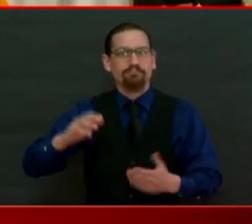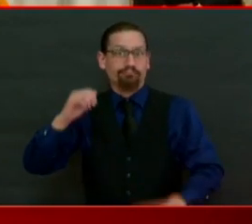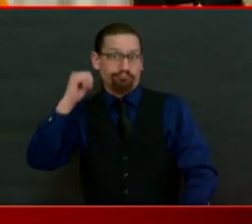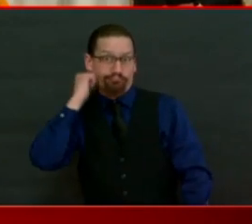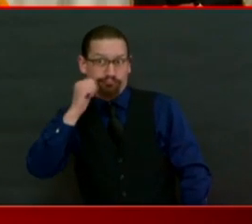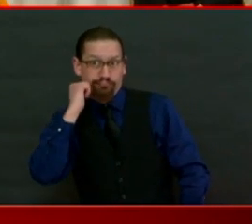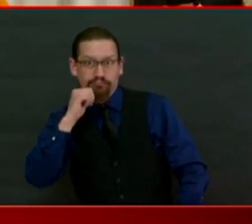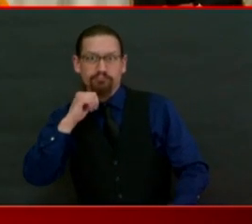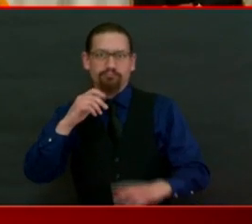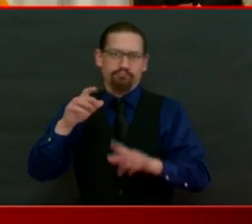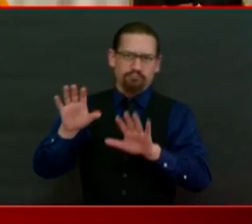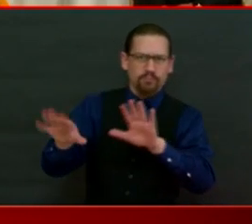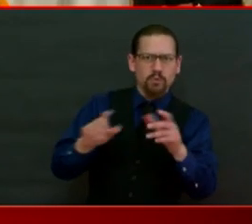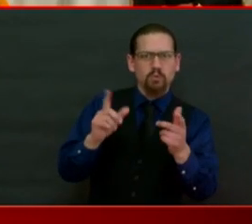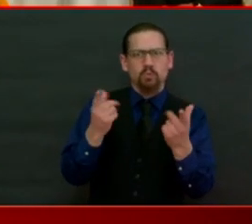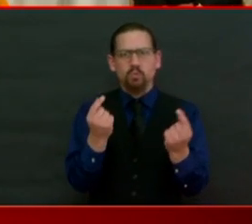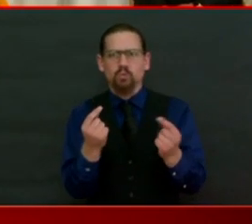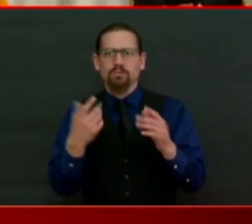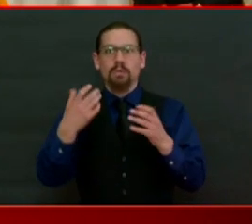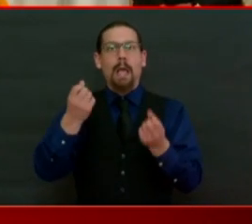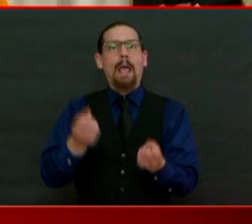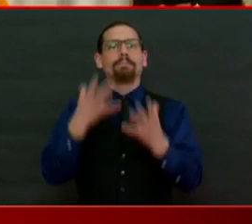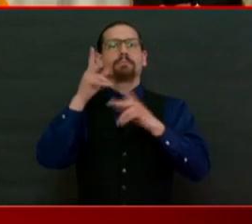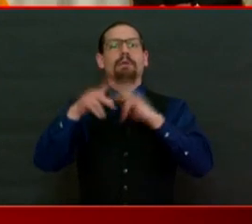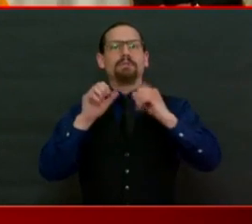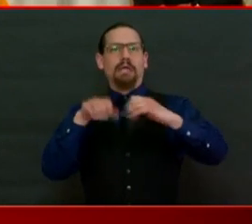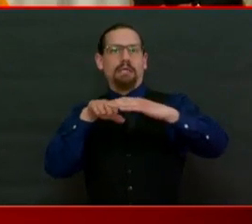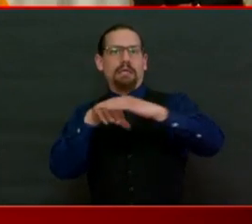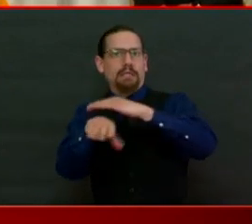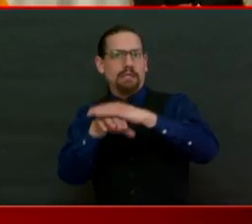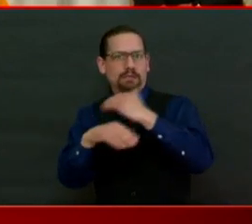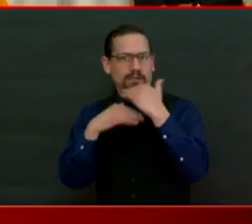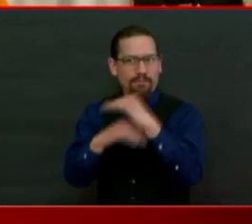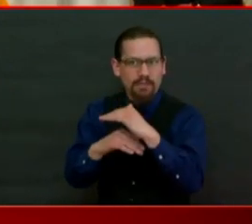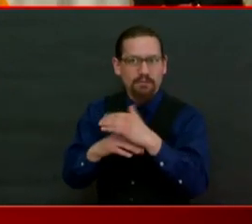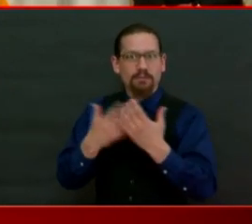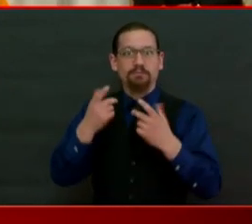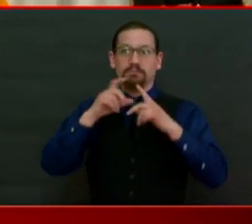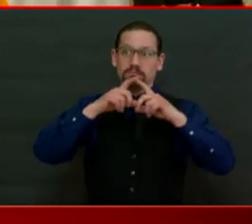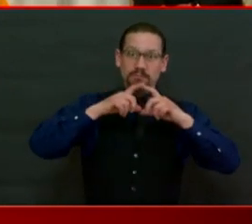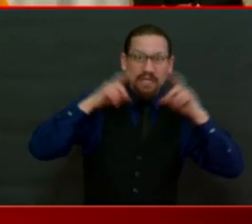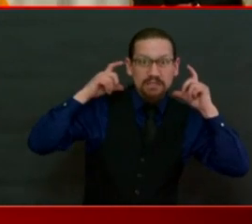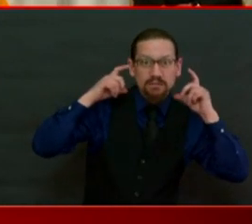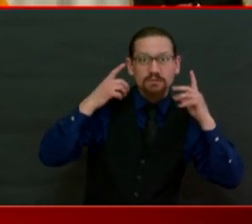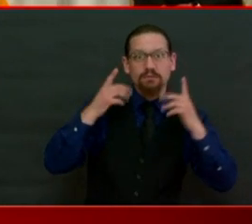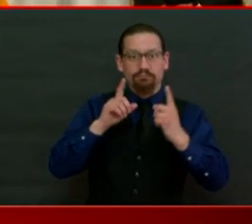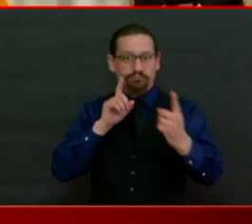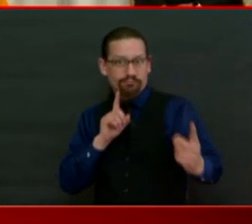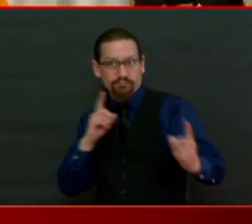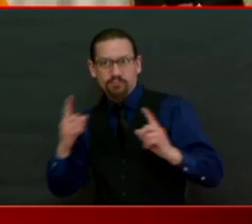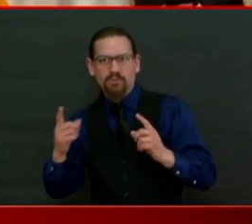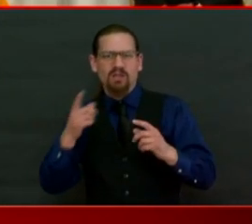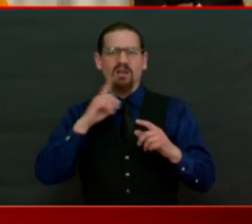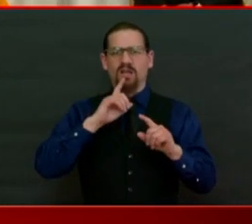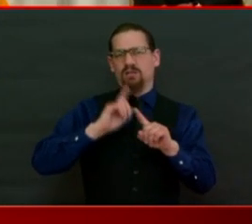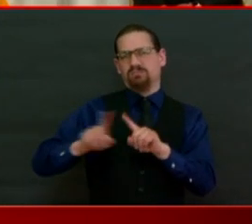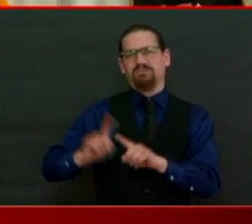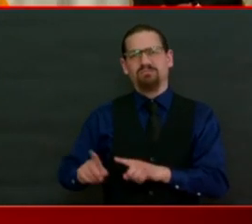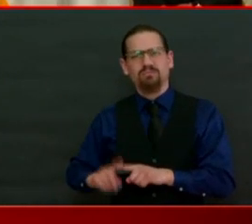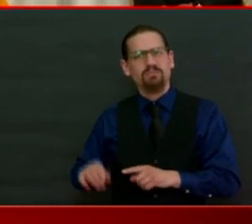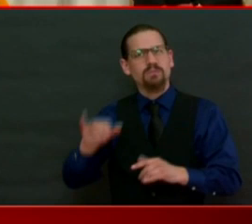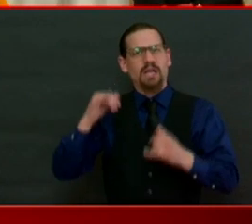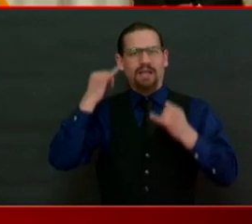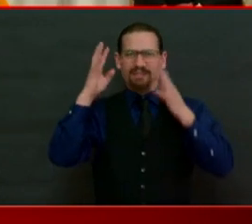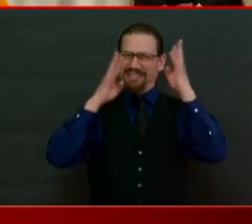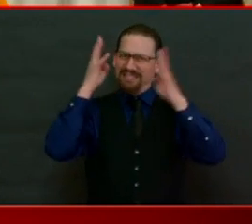number of customers, keeping customers far apart, wearing cloth face masks, excuse me. So we're on